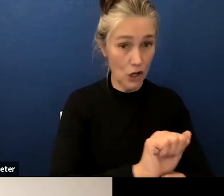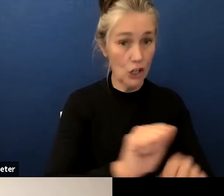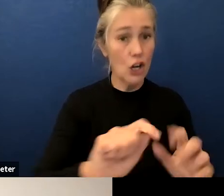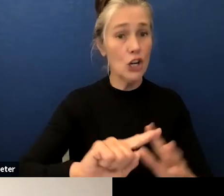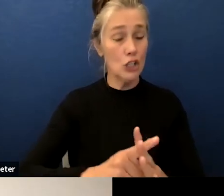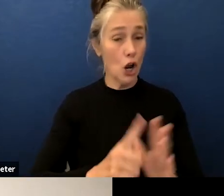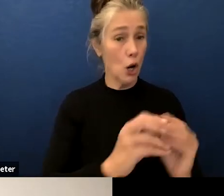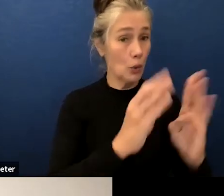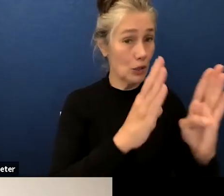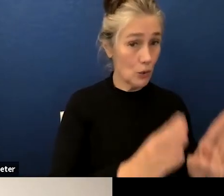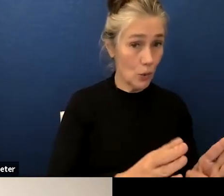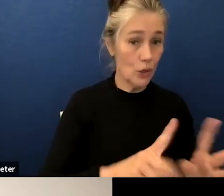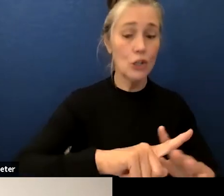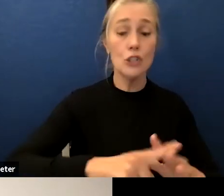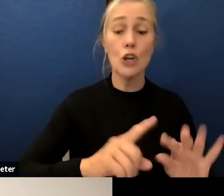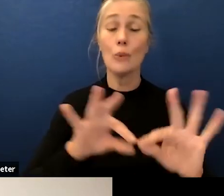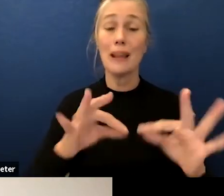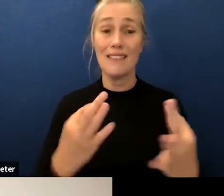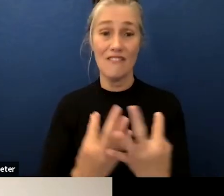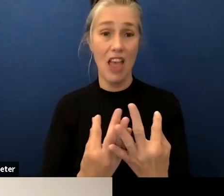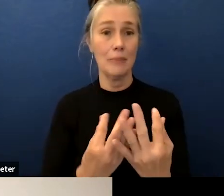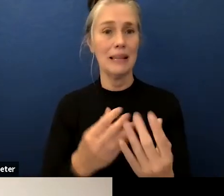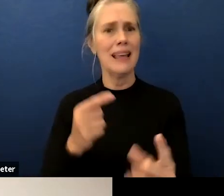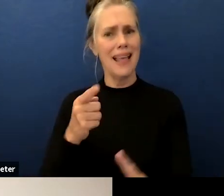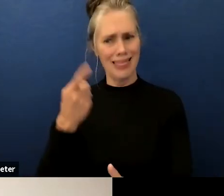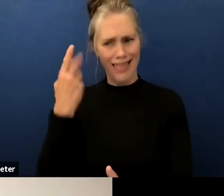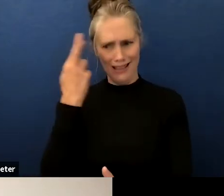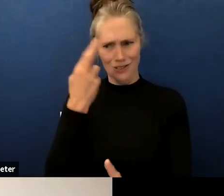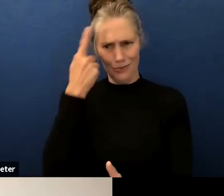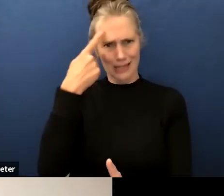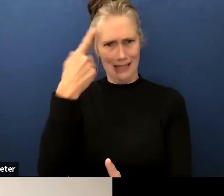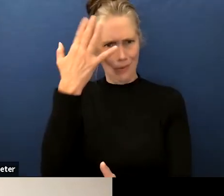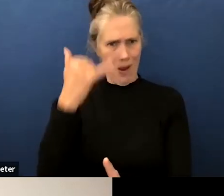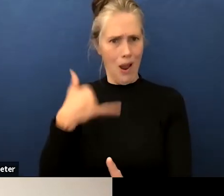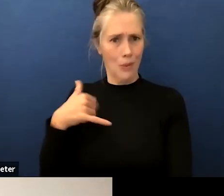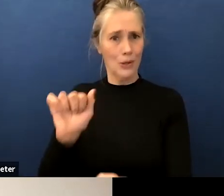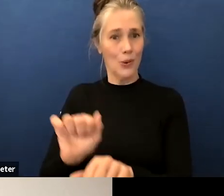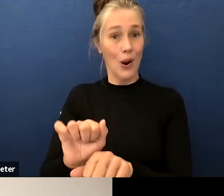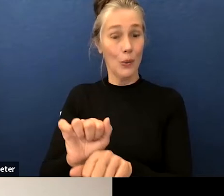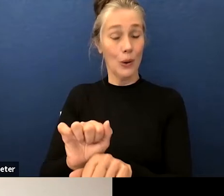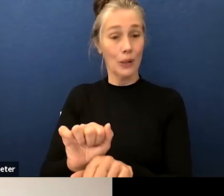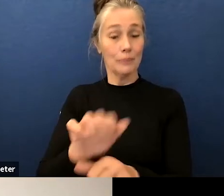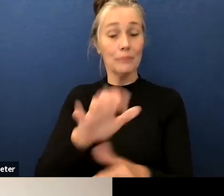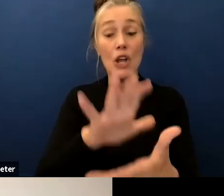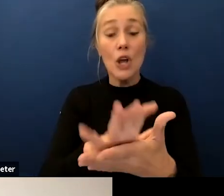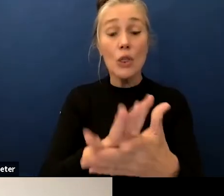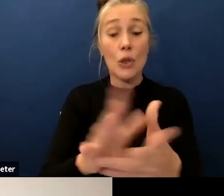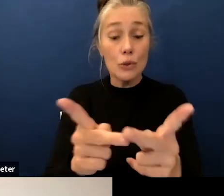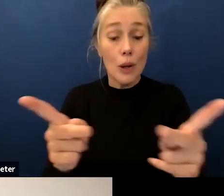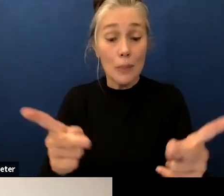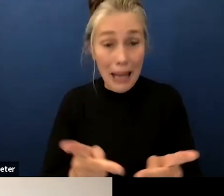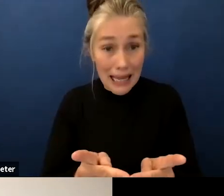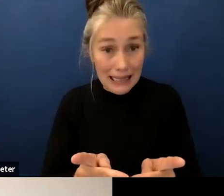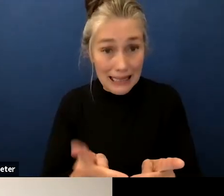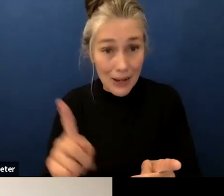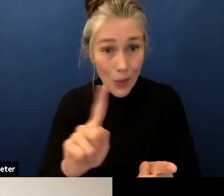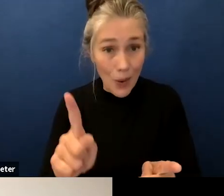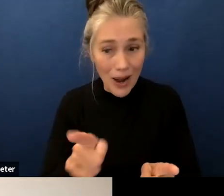families they being the purpose of our work of course the school site is that place of transformation